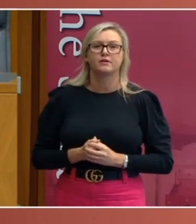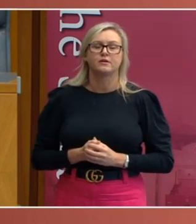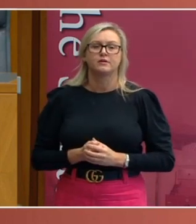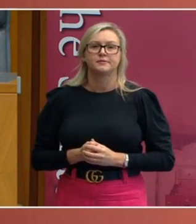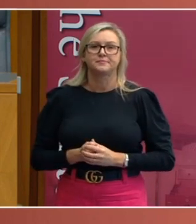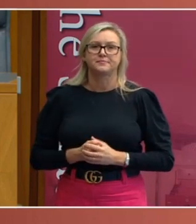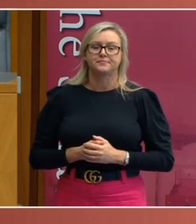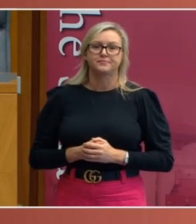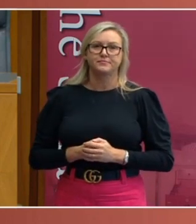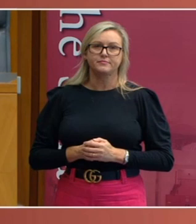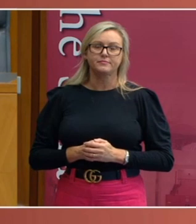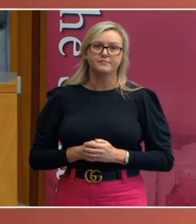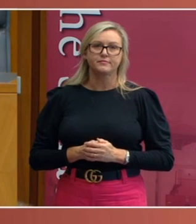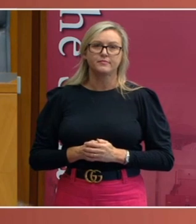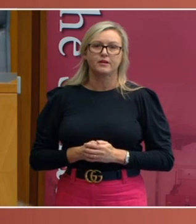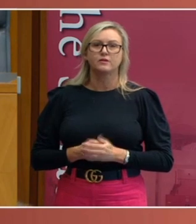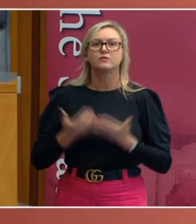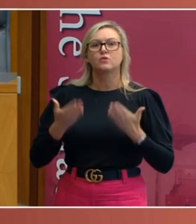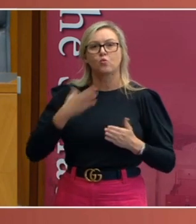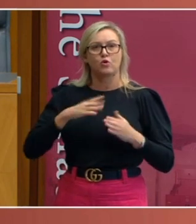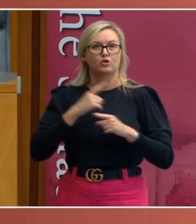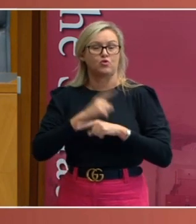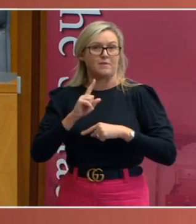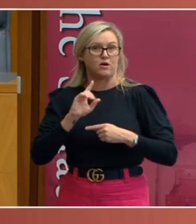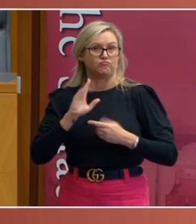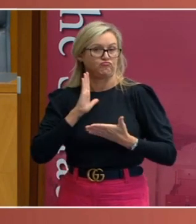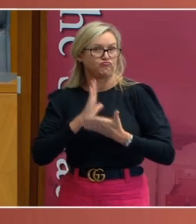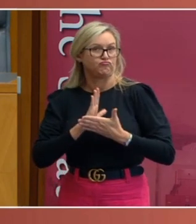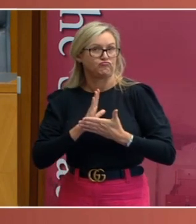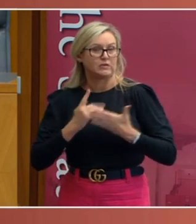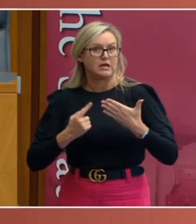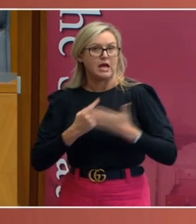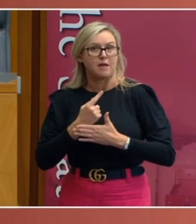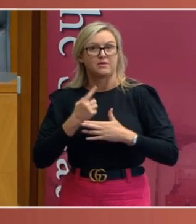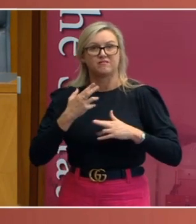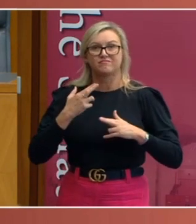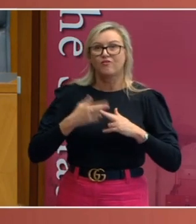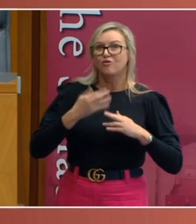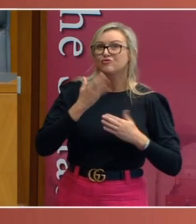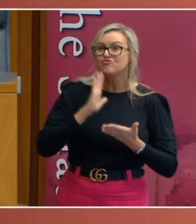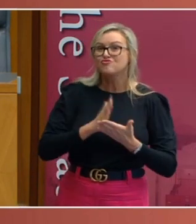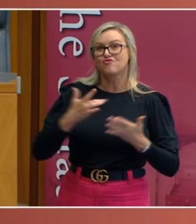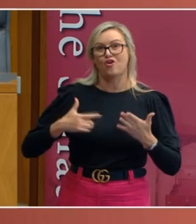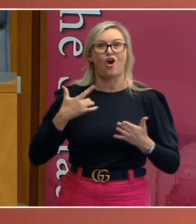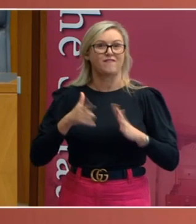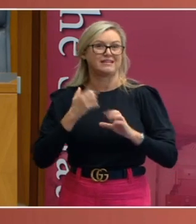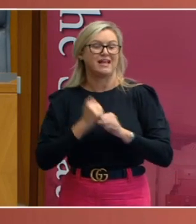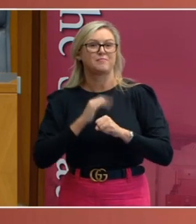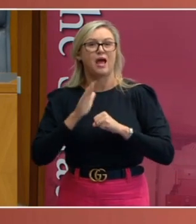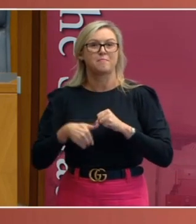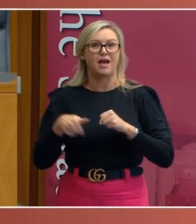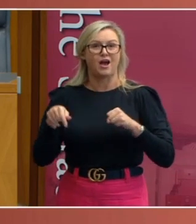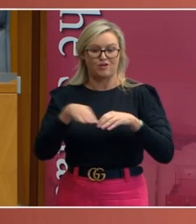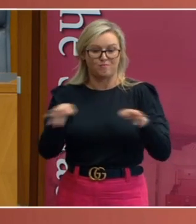let's talk a bit more about what actually happens in some practical examples in relation to border closures.